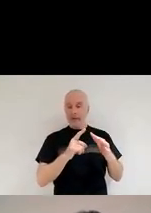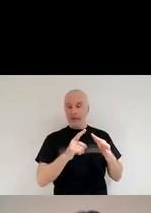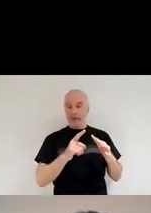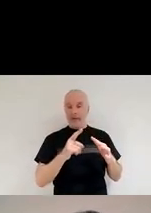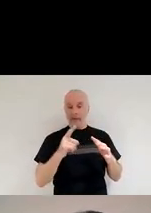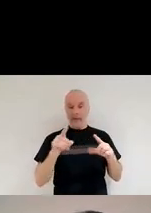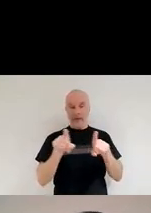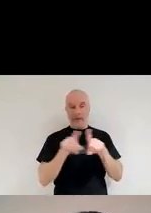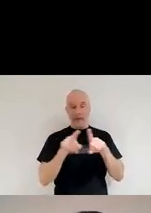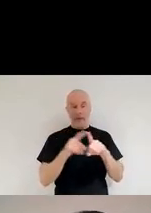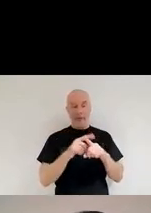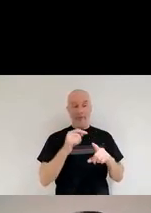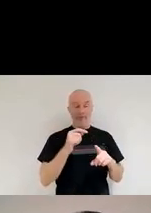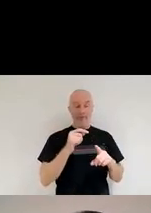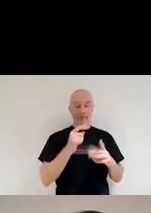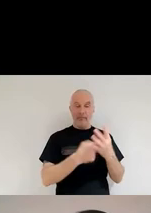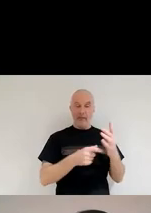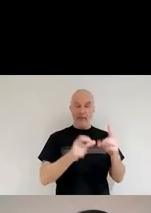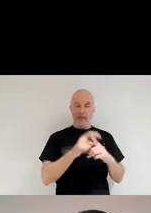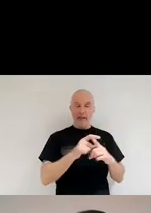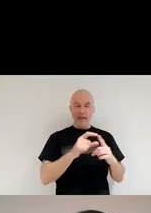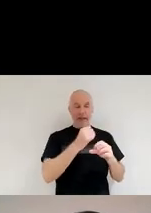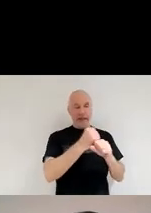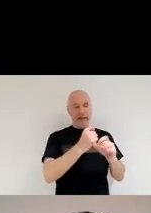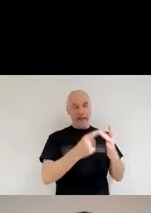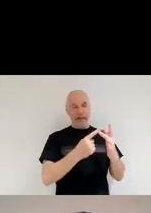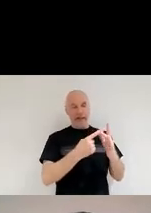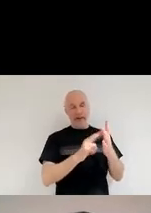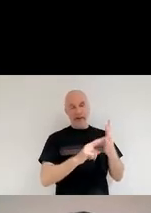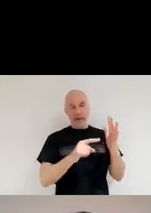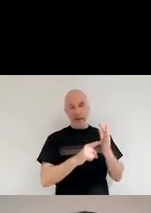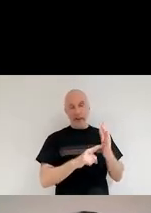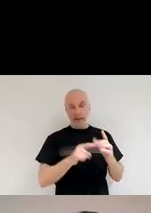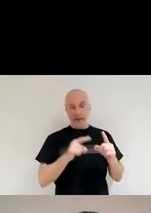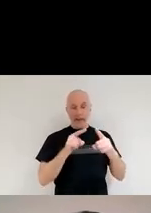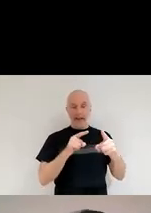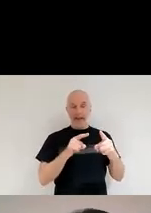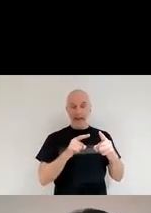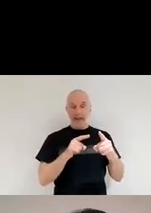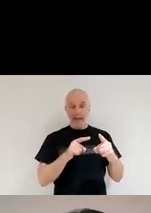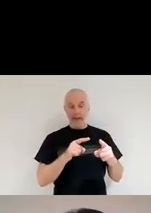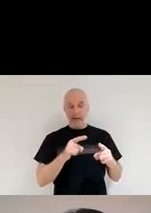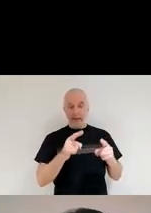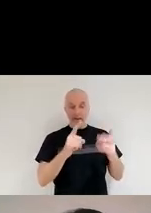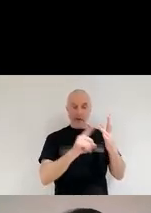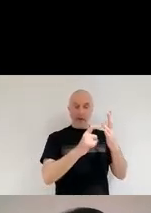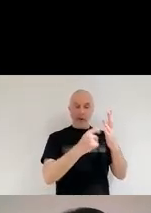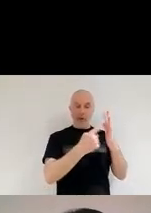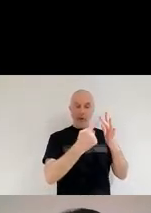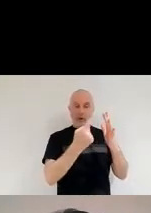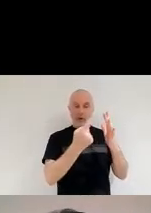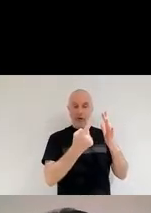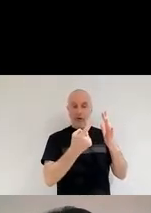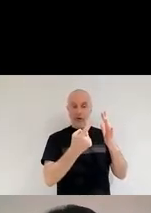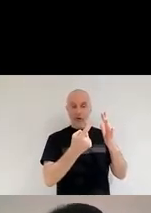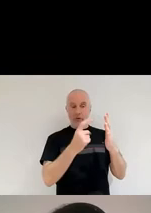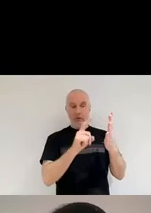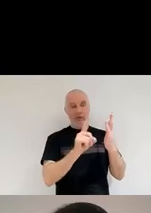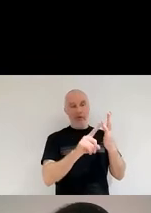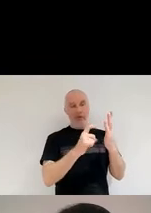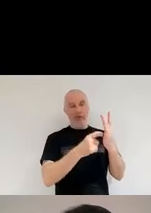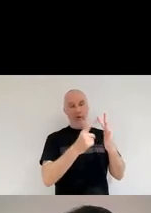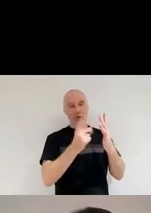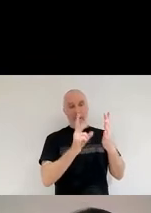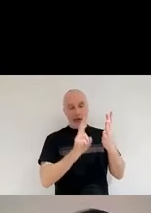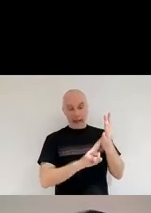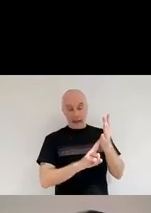And if you heard of it at all, uh, so that's the shoulder of Orion. So before we were looking at Raiju, which was Orion's knee,